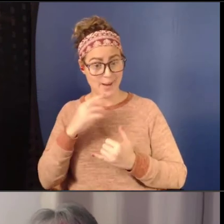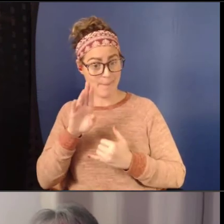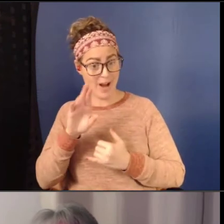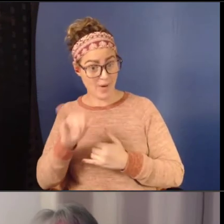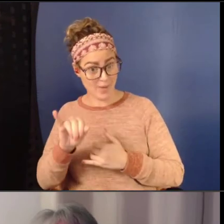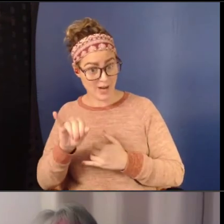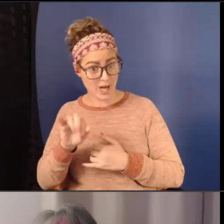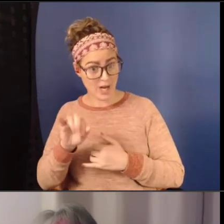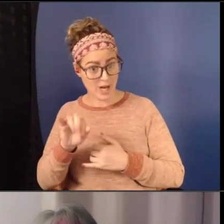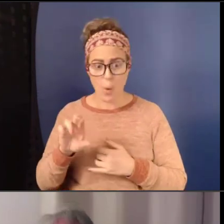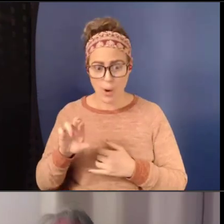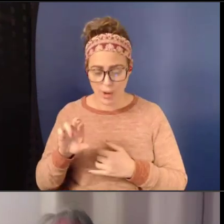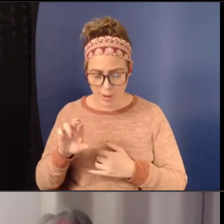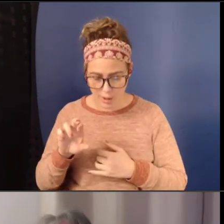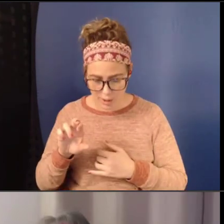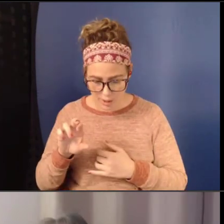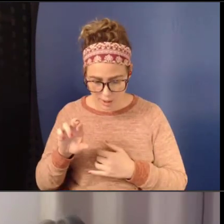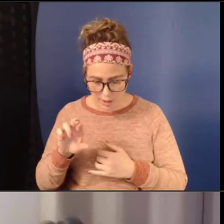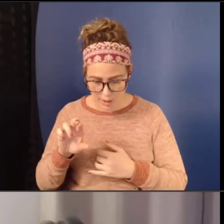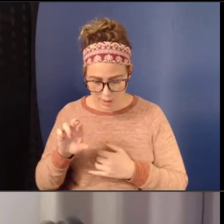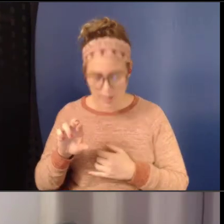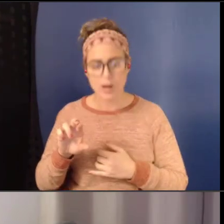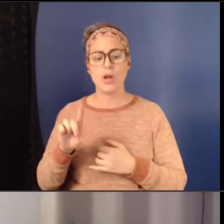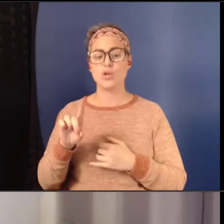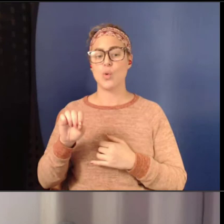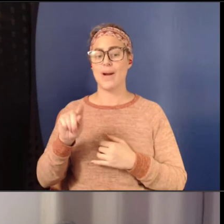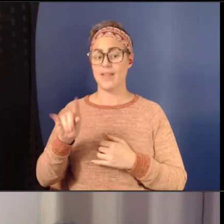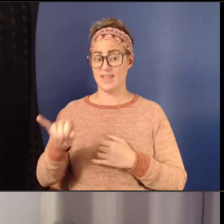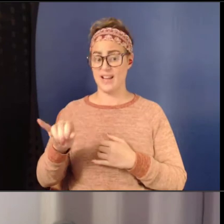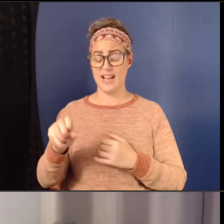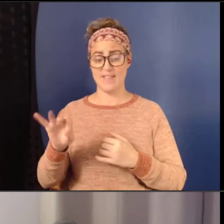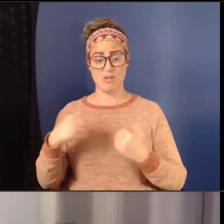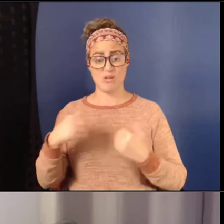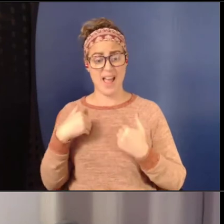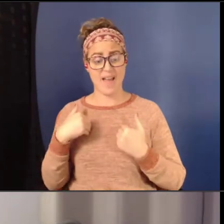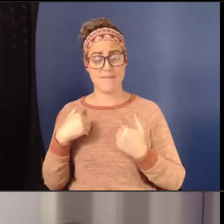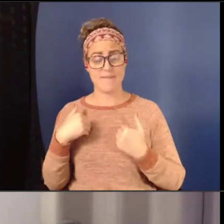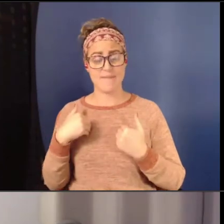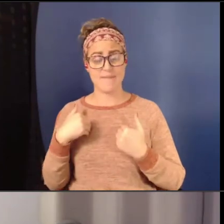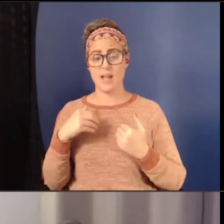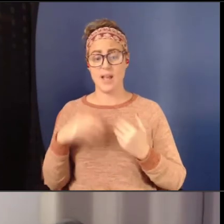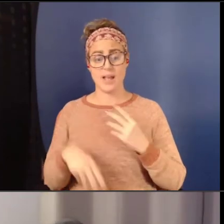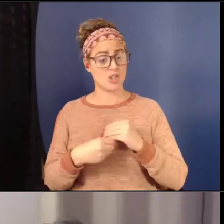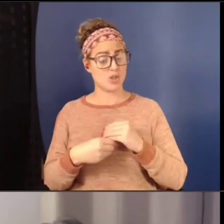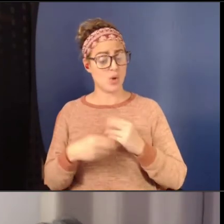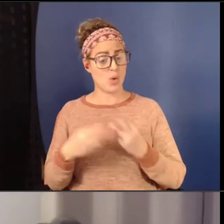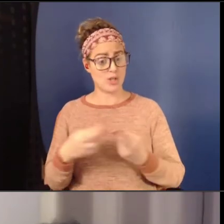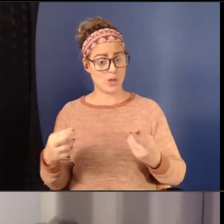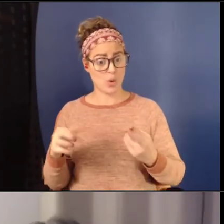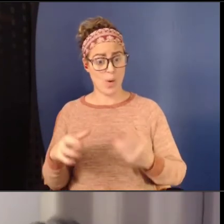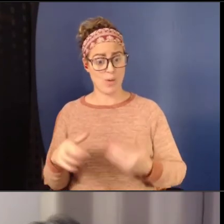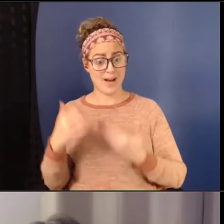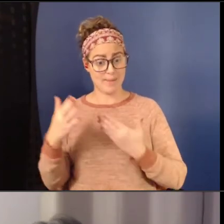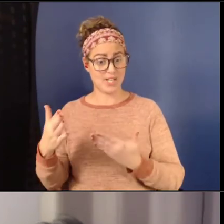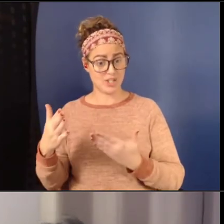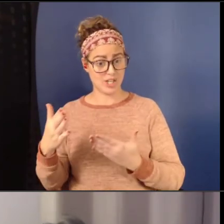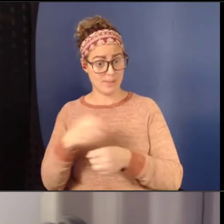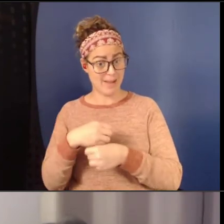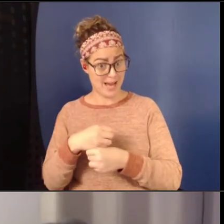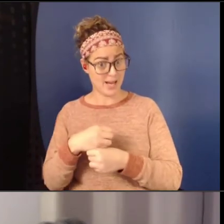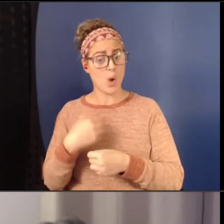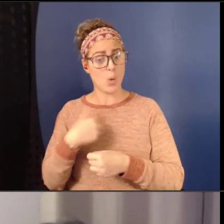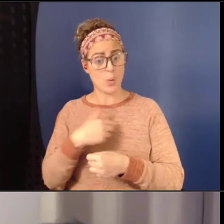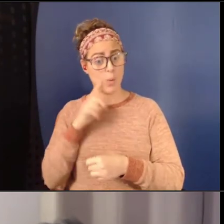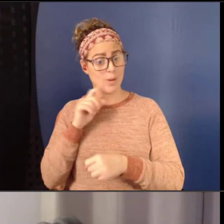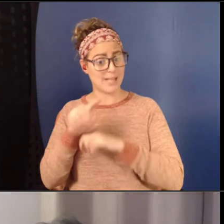additional sources or, uh, recommendations to make, we can send those out when we send out the link